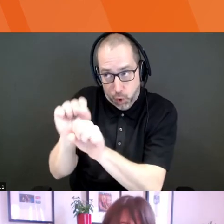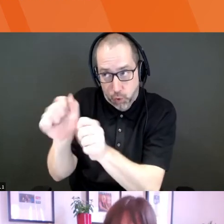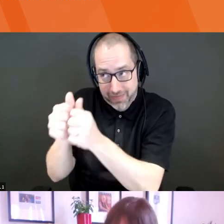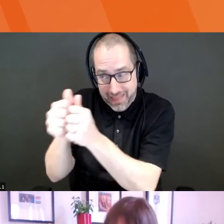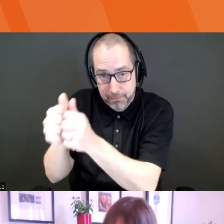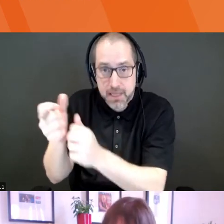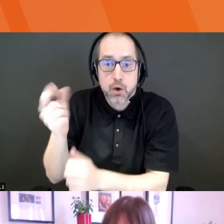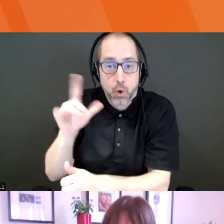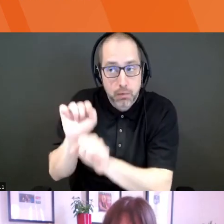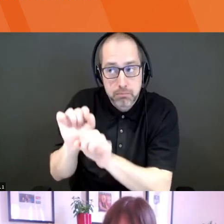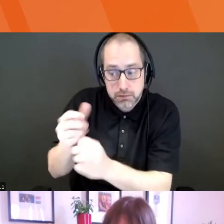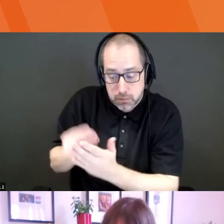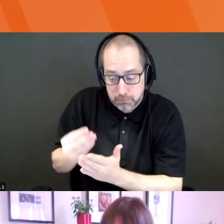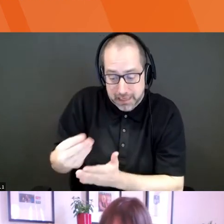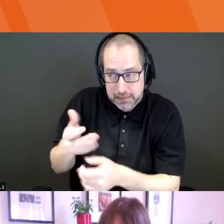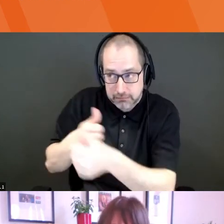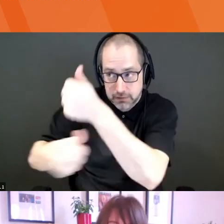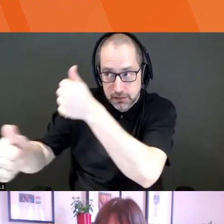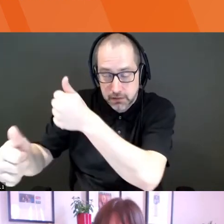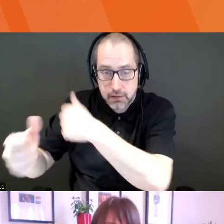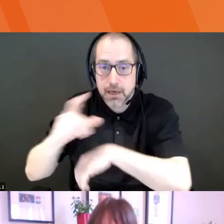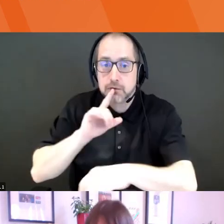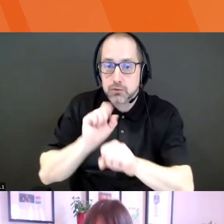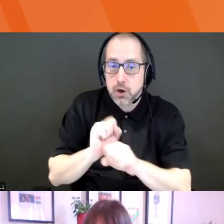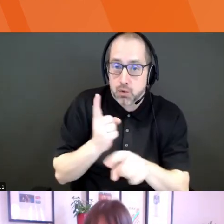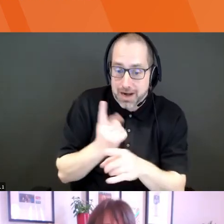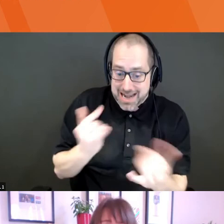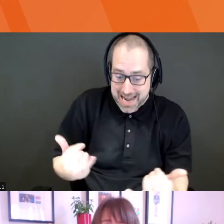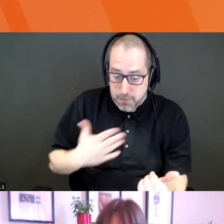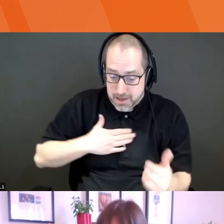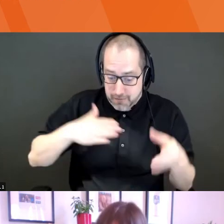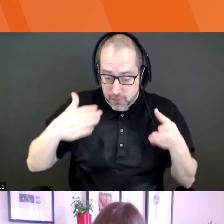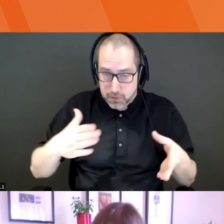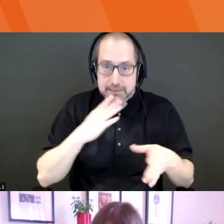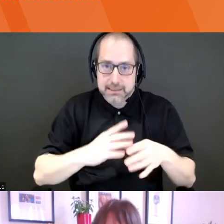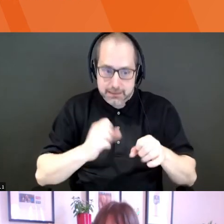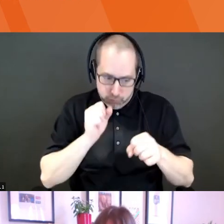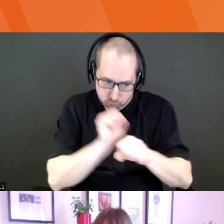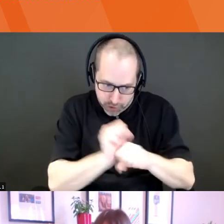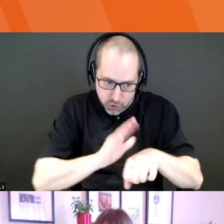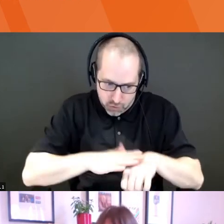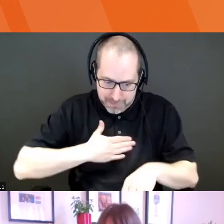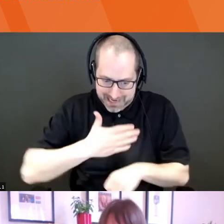focused on growing this company and scaling it. So that's how I would address that. all and how you communicate.